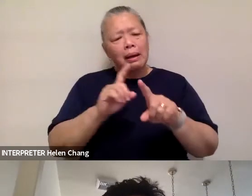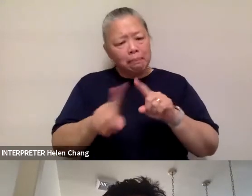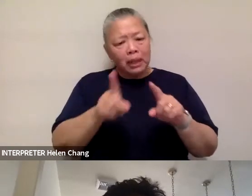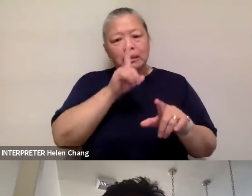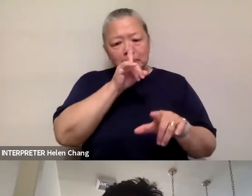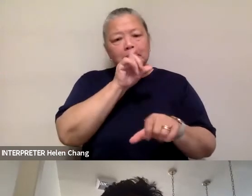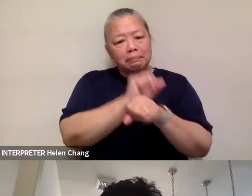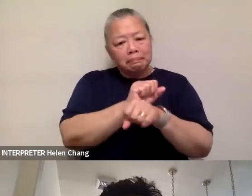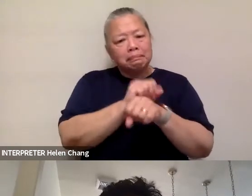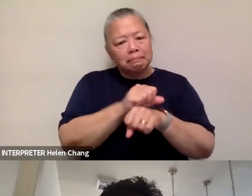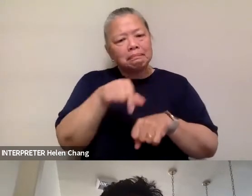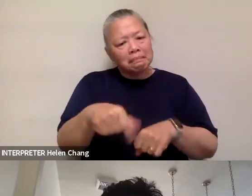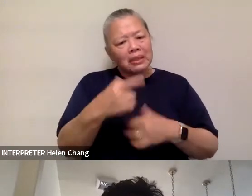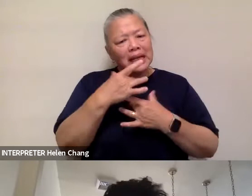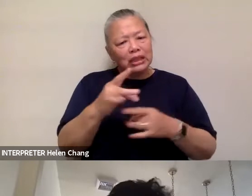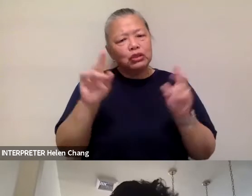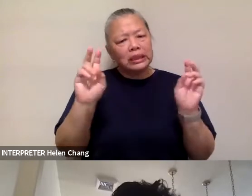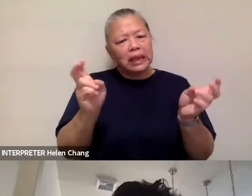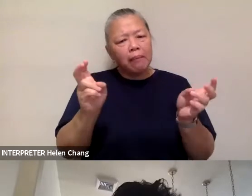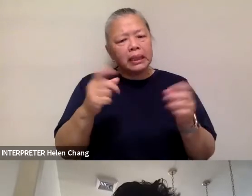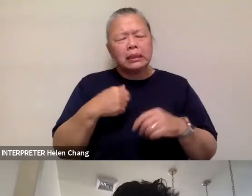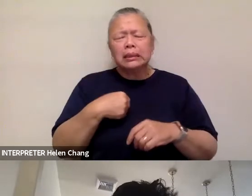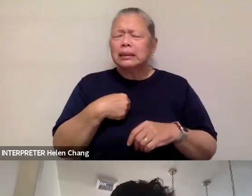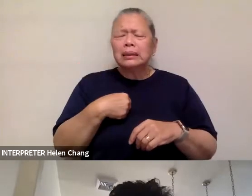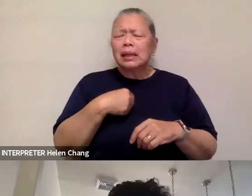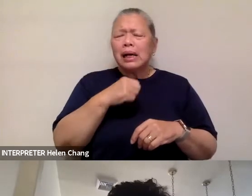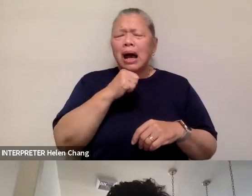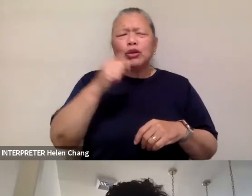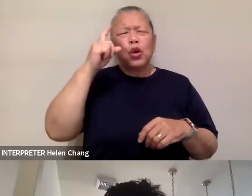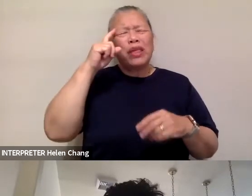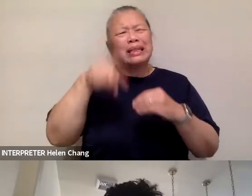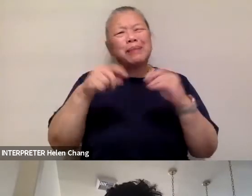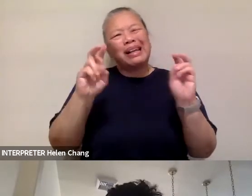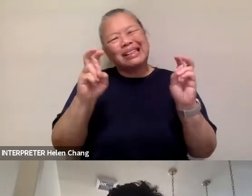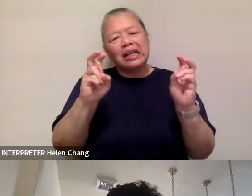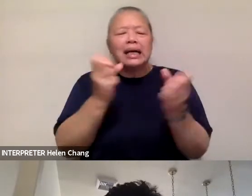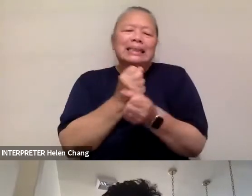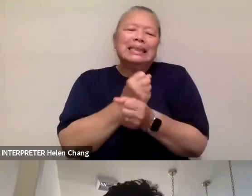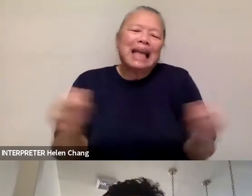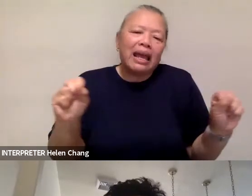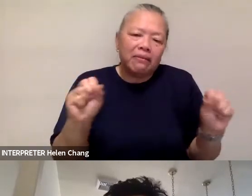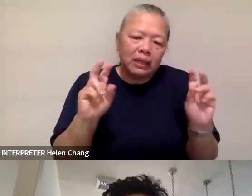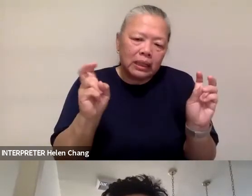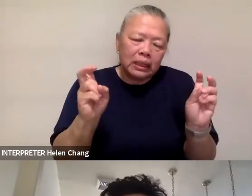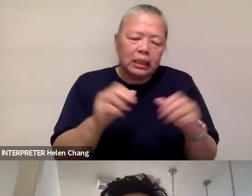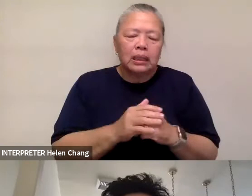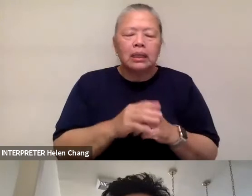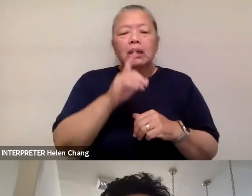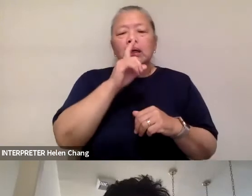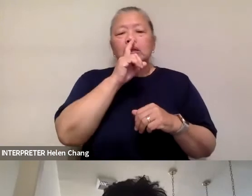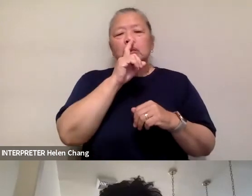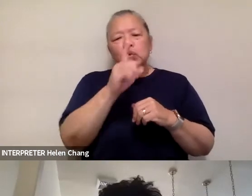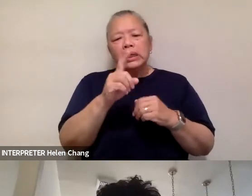very interesting topic. I don't believe it's about saving as such, because it is about a title.